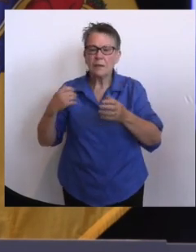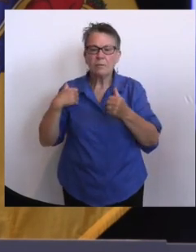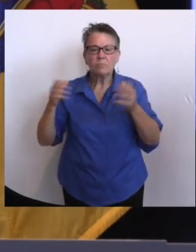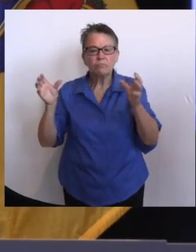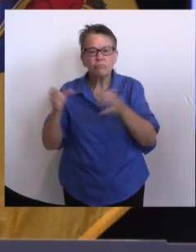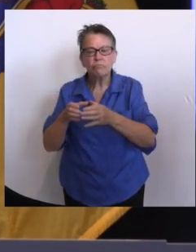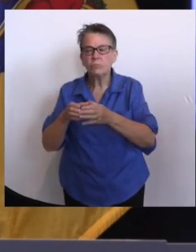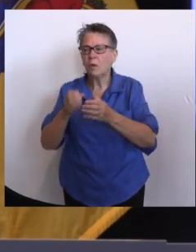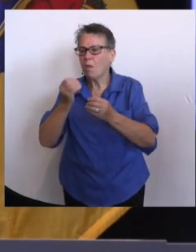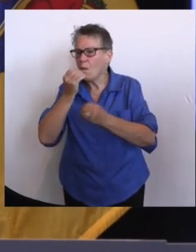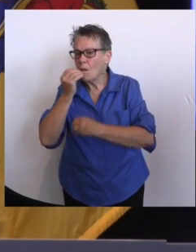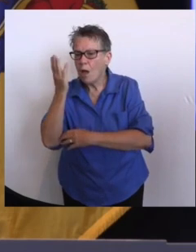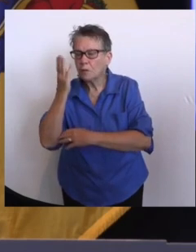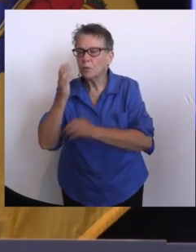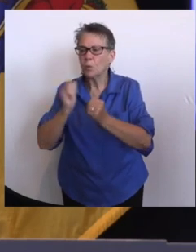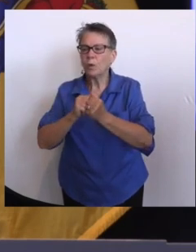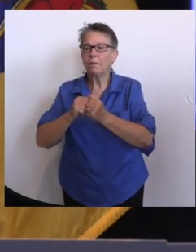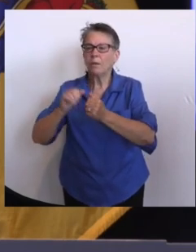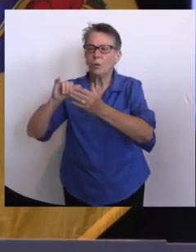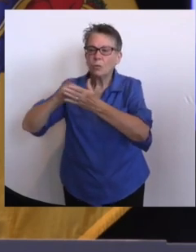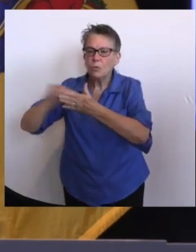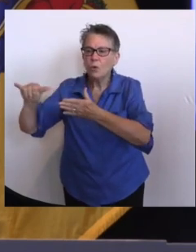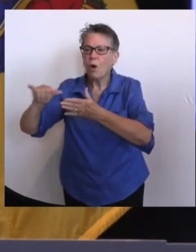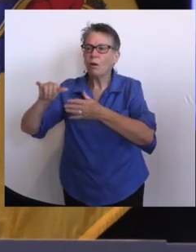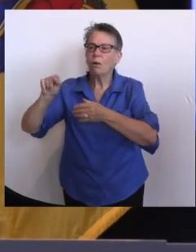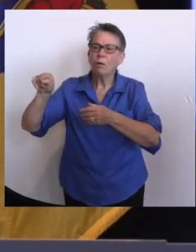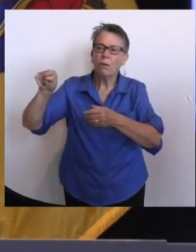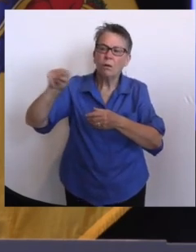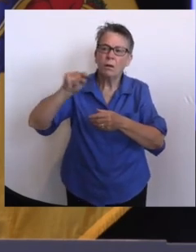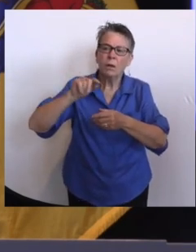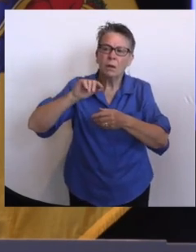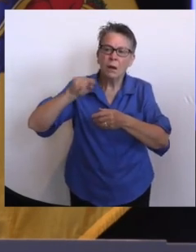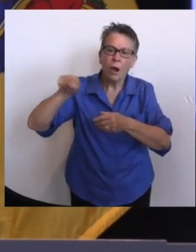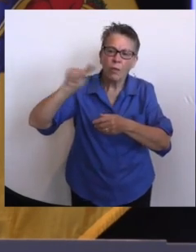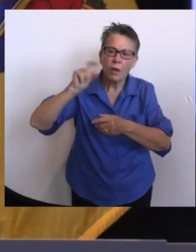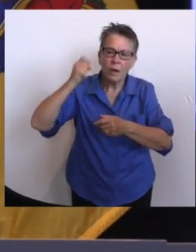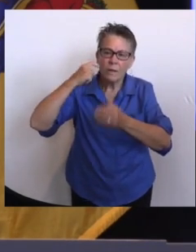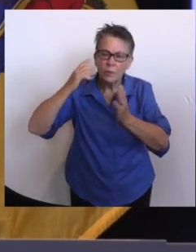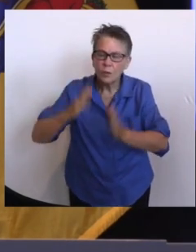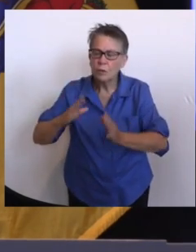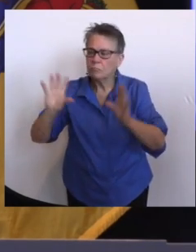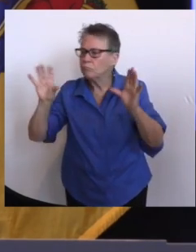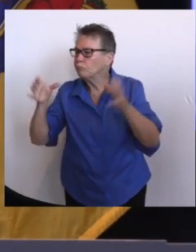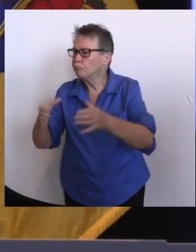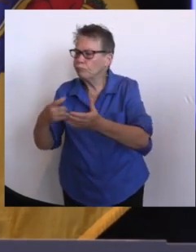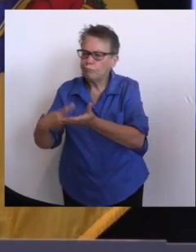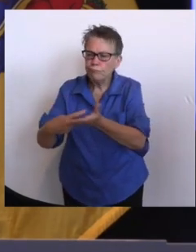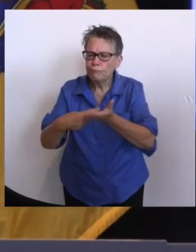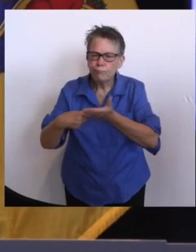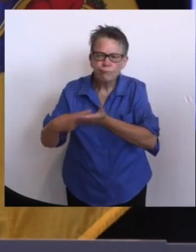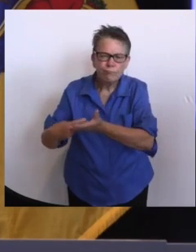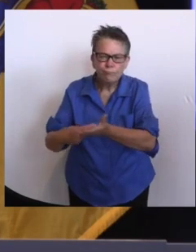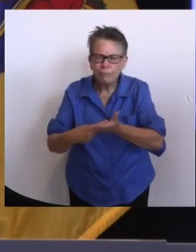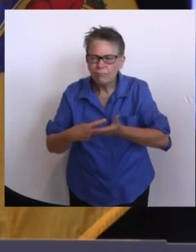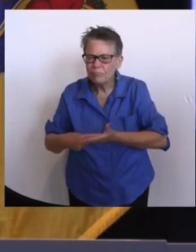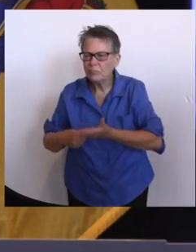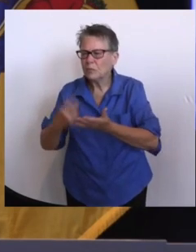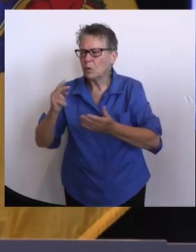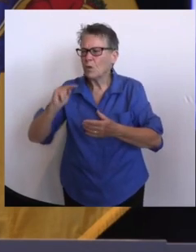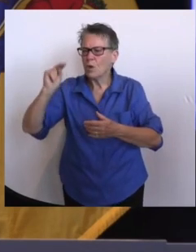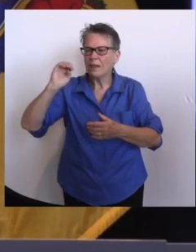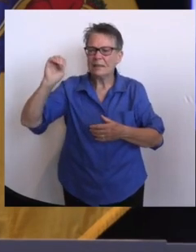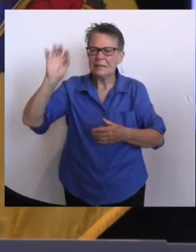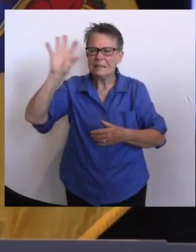topics, as you can imagine, including the pandemic. We speak with Governor Lamont all the time. I spoke with Governor Wolf of